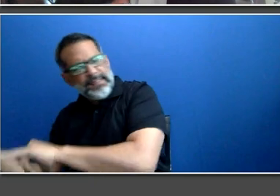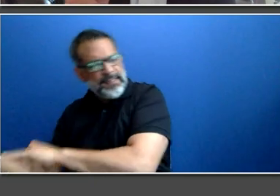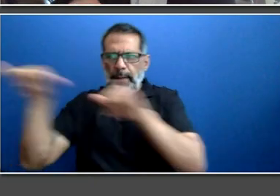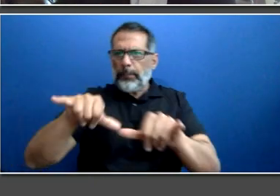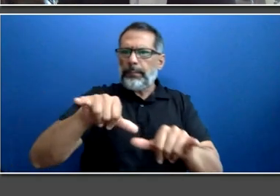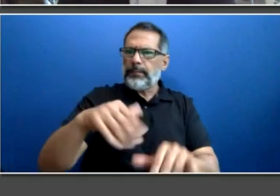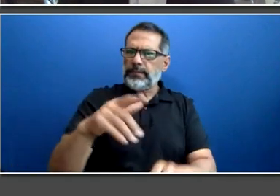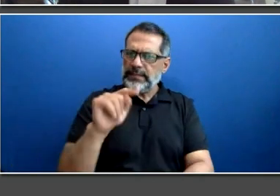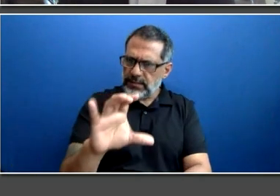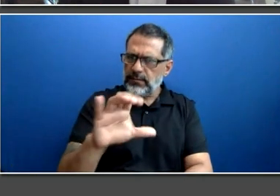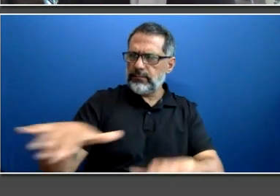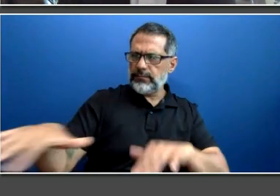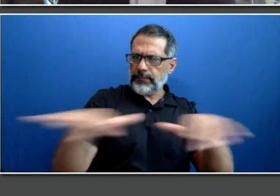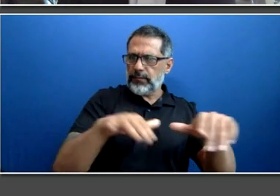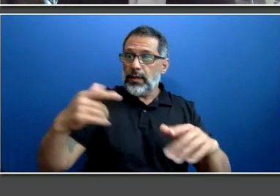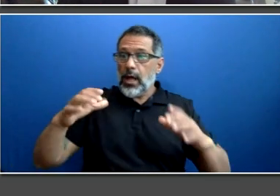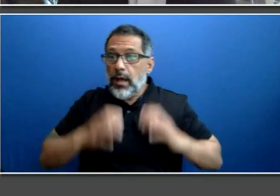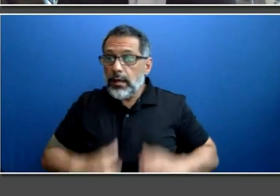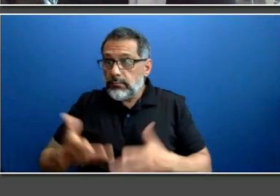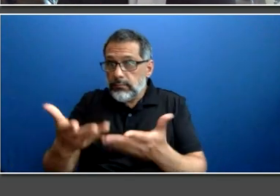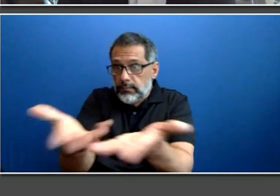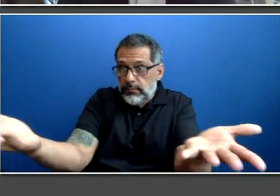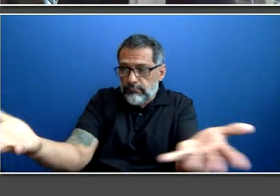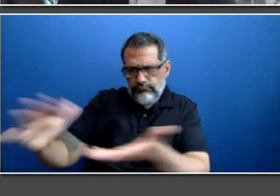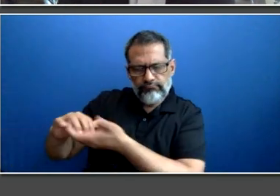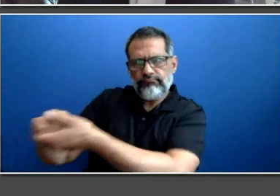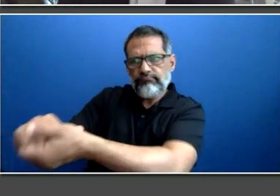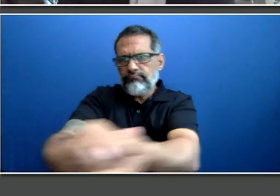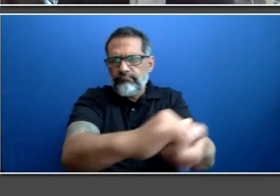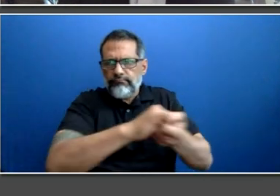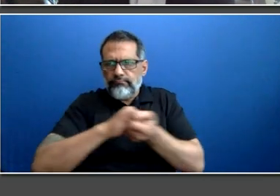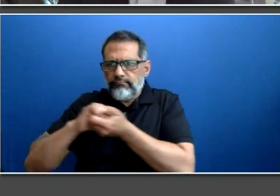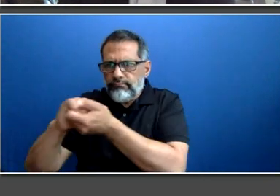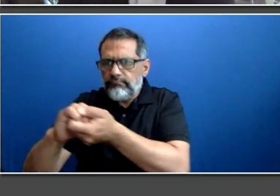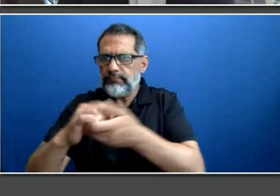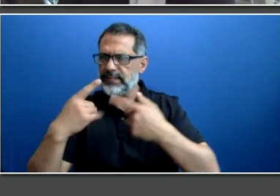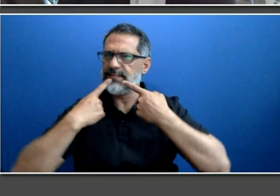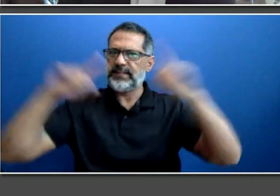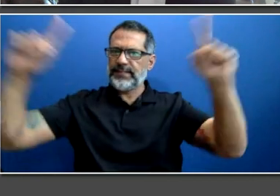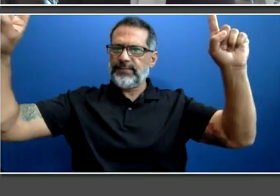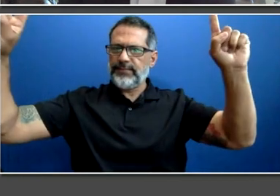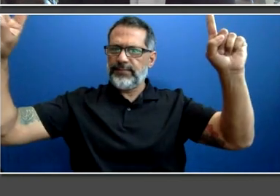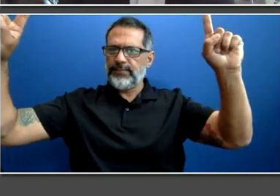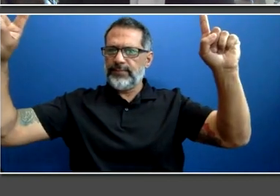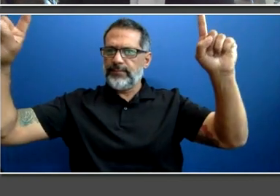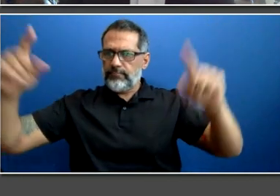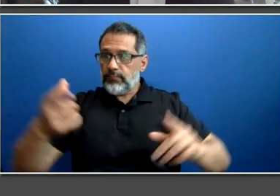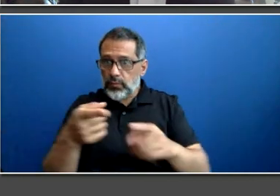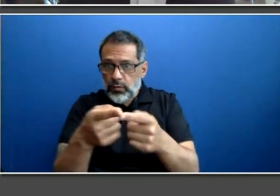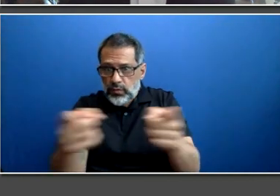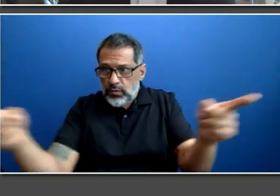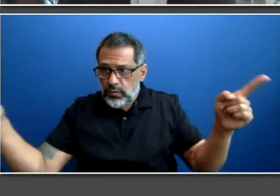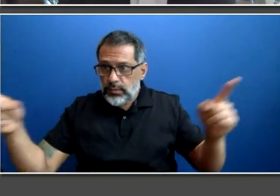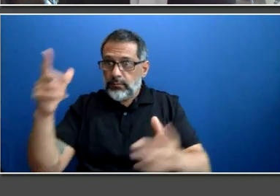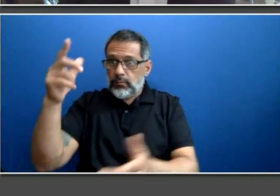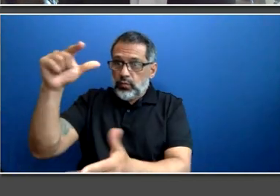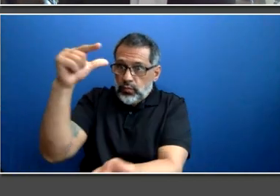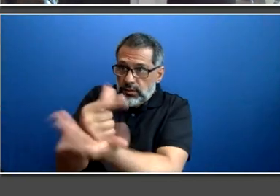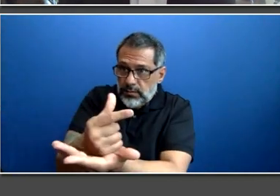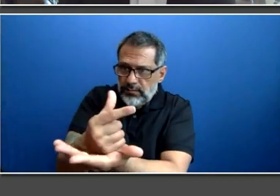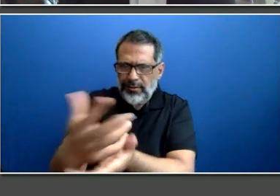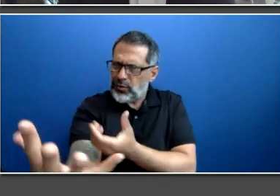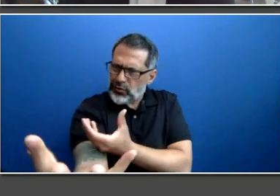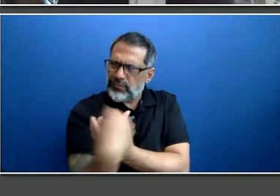We believe that the new graduates are going to be all part of this. These are great opportunities here at the TTC. I'd let you know that we want you